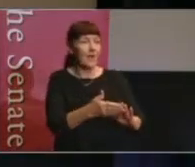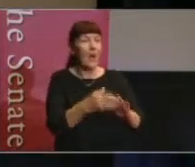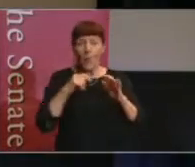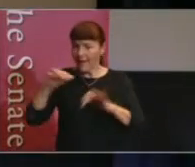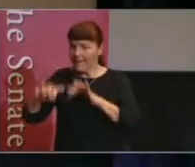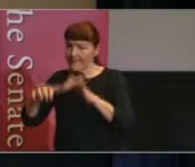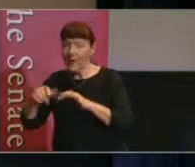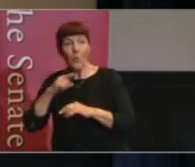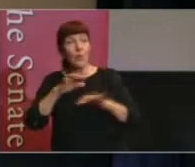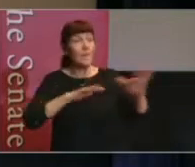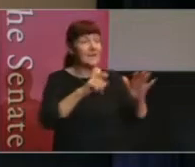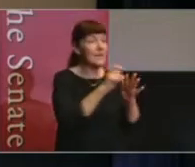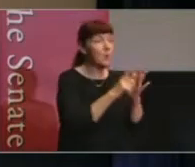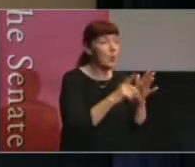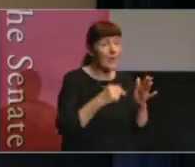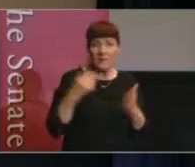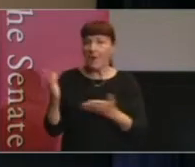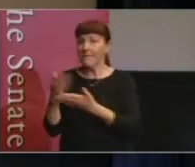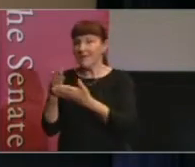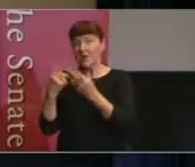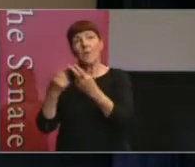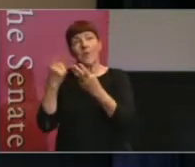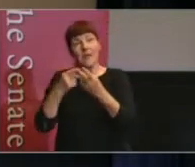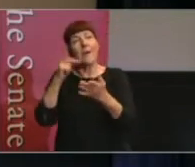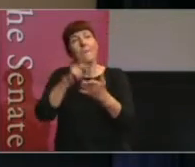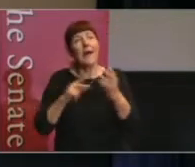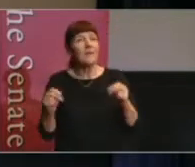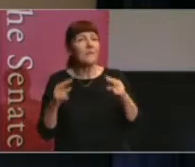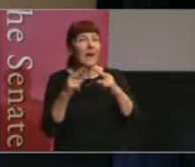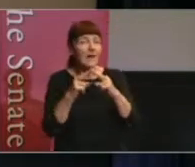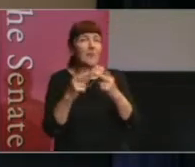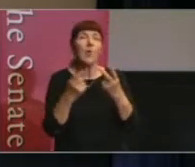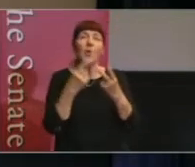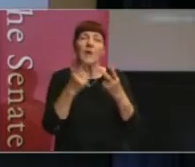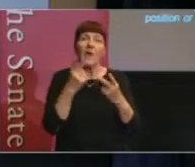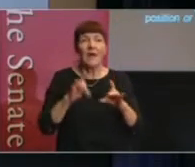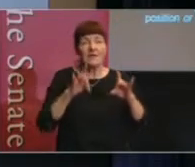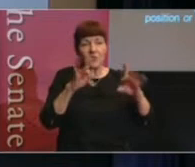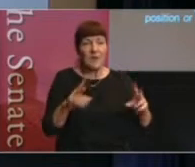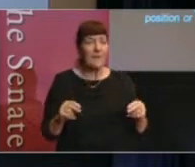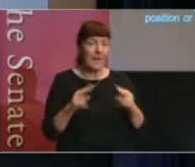doing so that it can be shared with another part of this parliament or another Australian parliament.